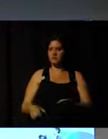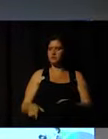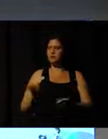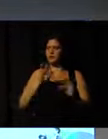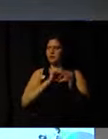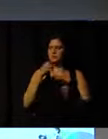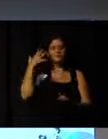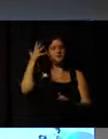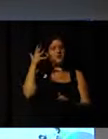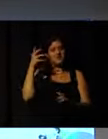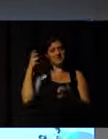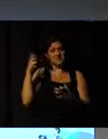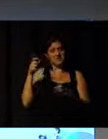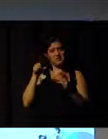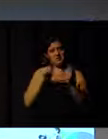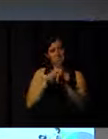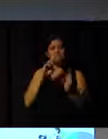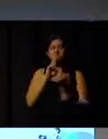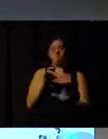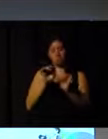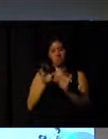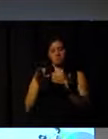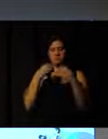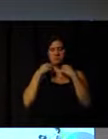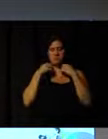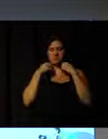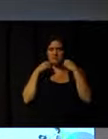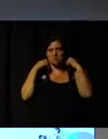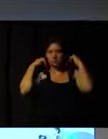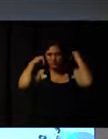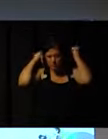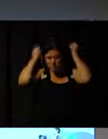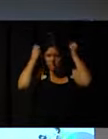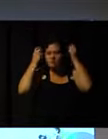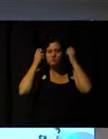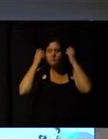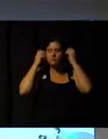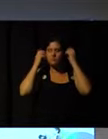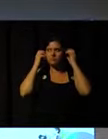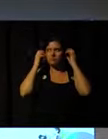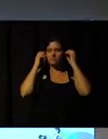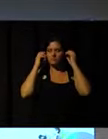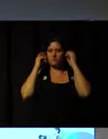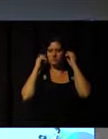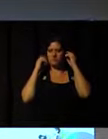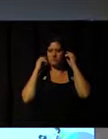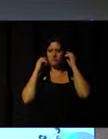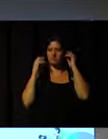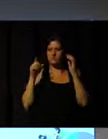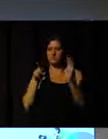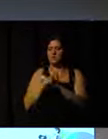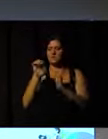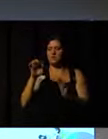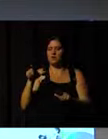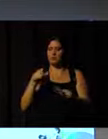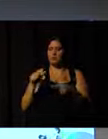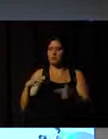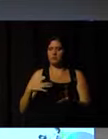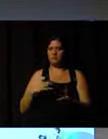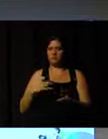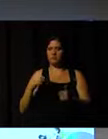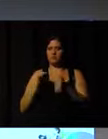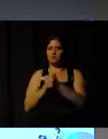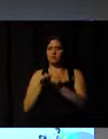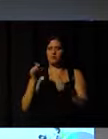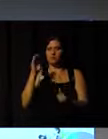speakers that wish to answer the question as well. The question is this. Is the voluntary